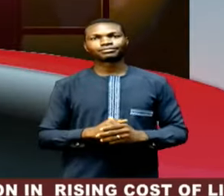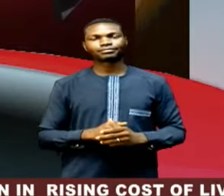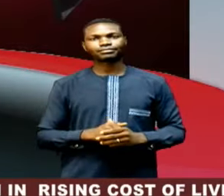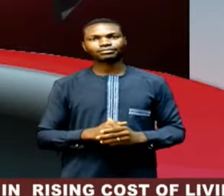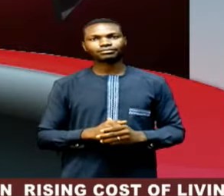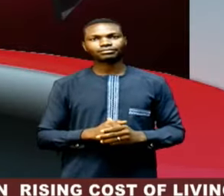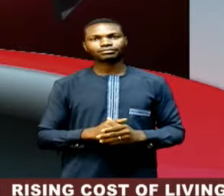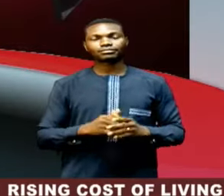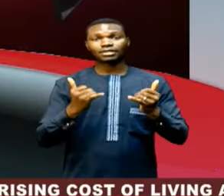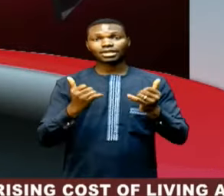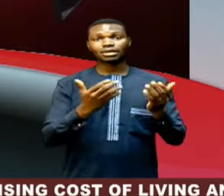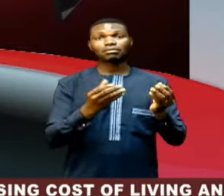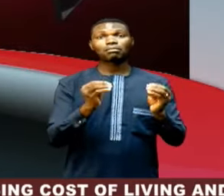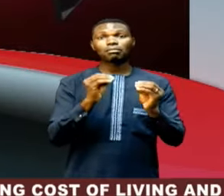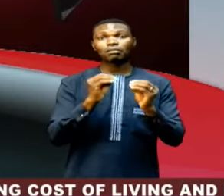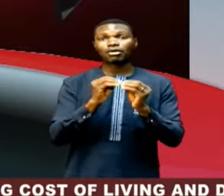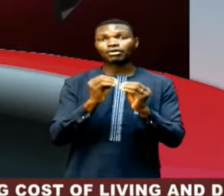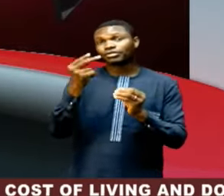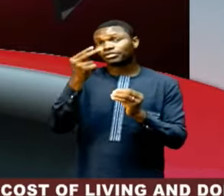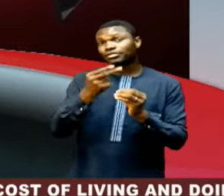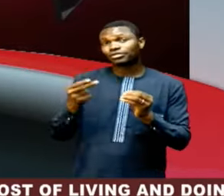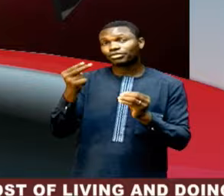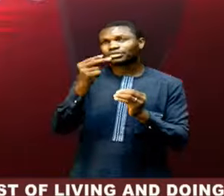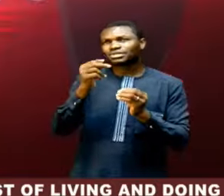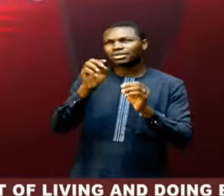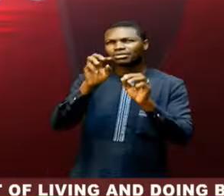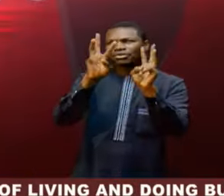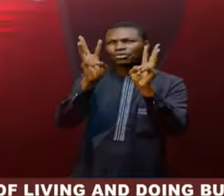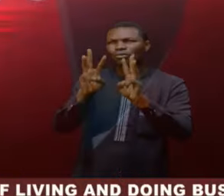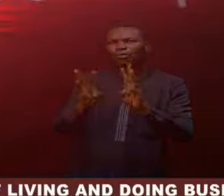Let's bring you Thursday's weather forecast.